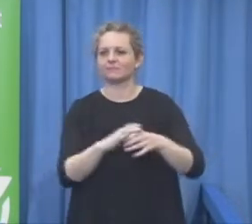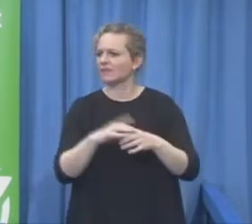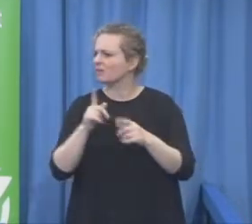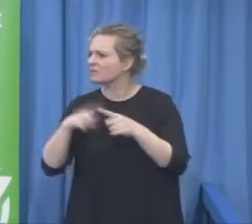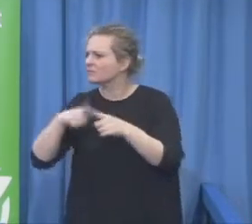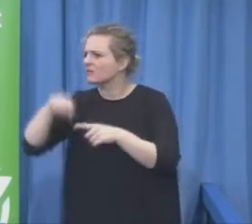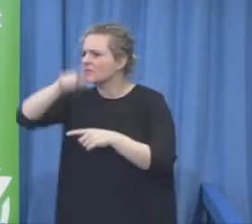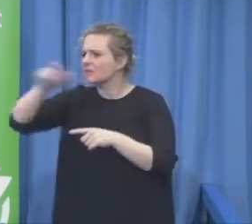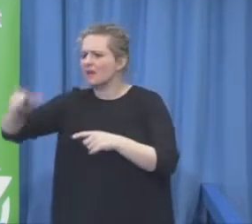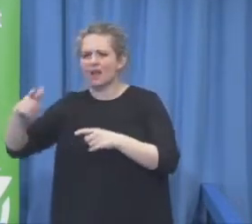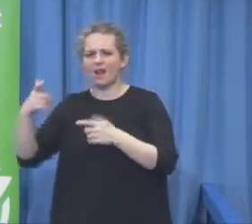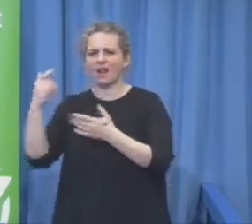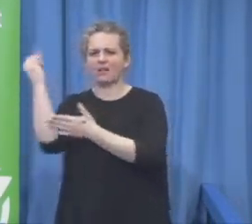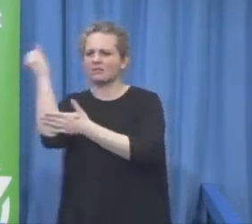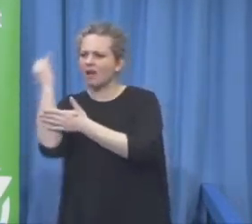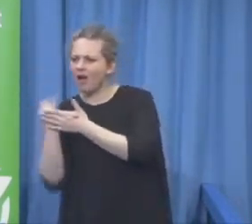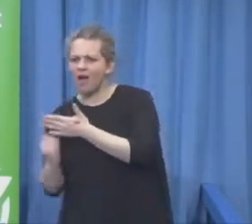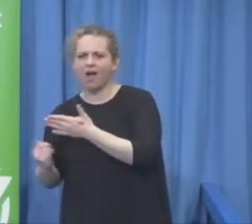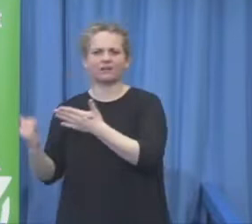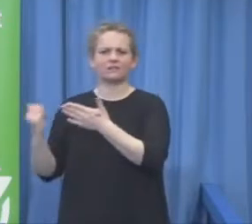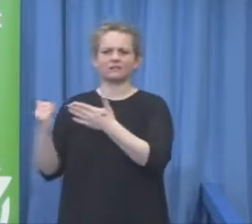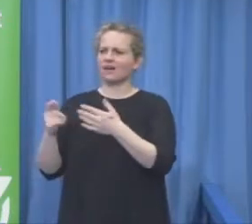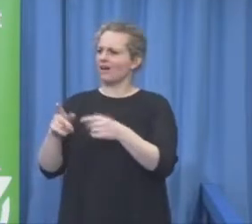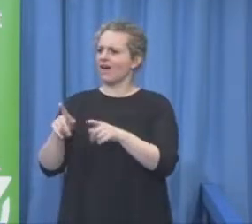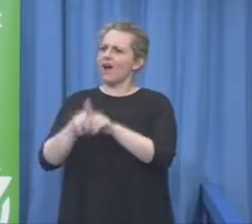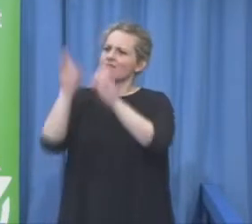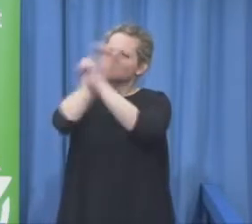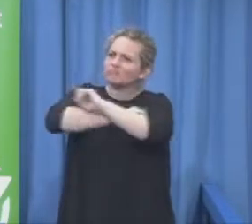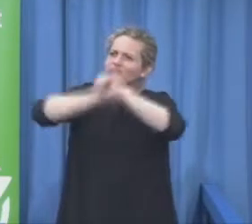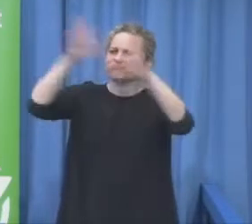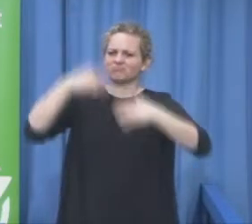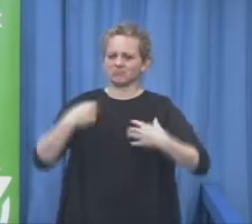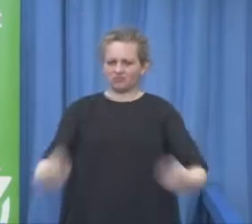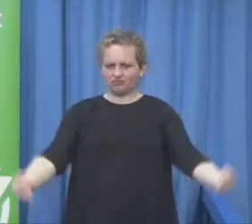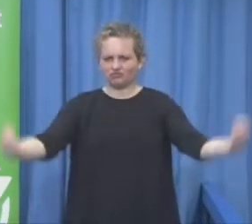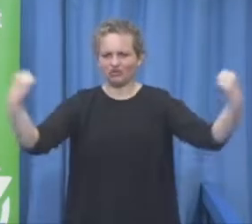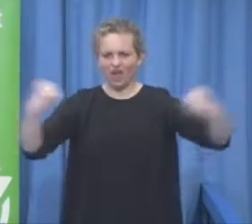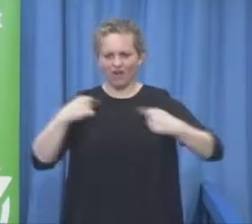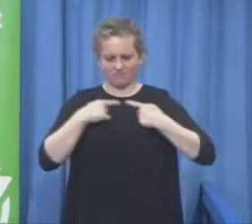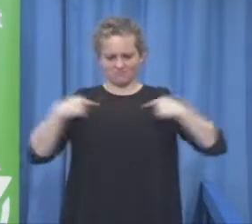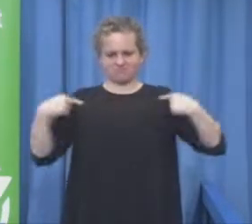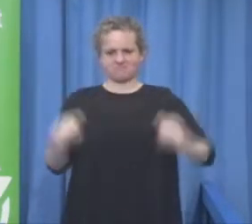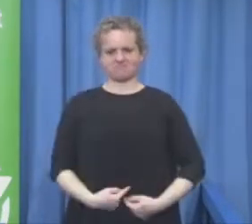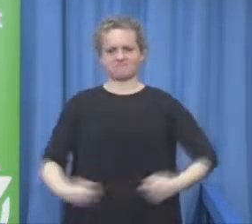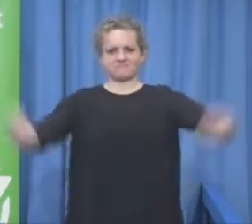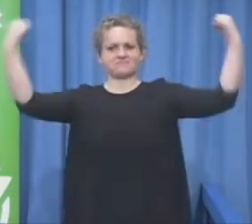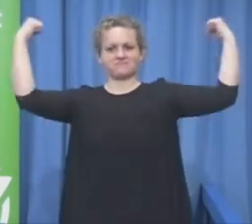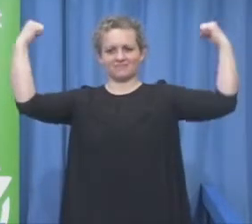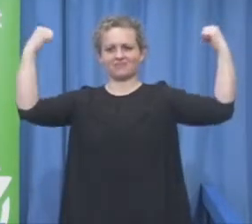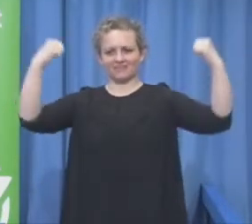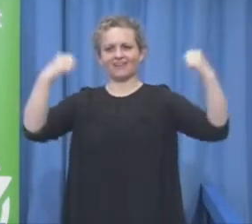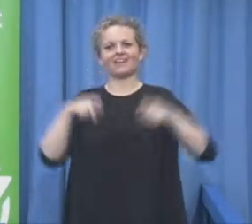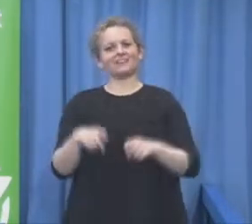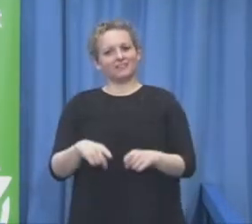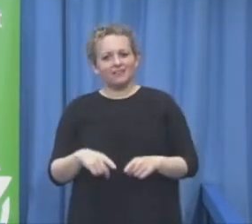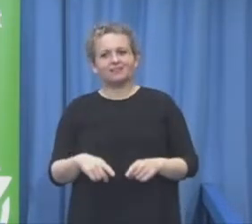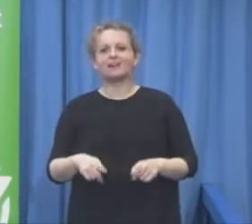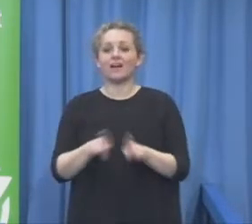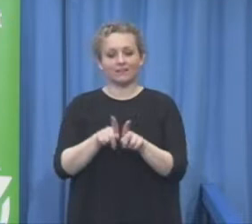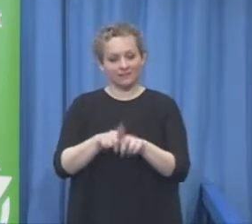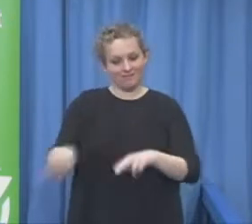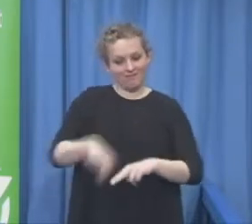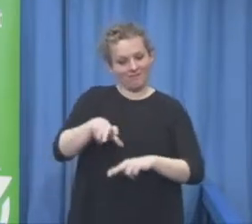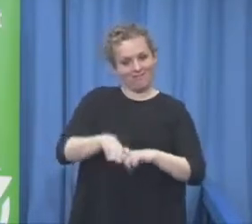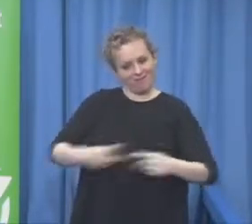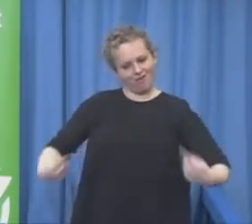hero you know the lost function under the bottom however the transform the change that the fight